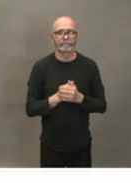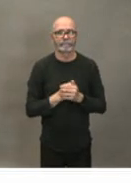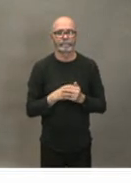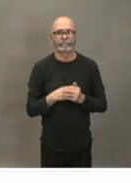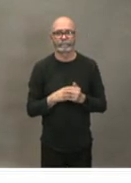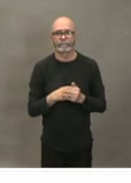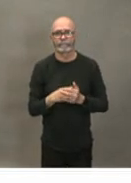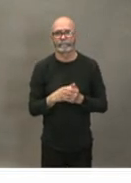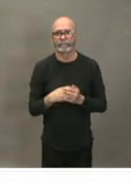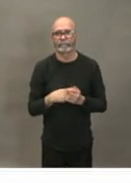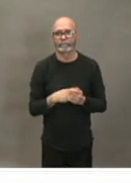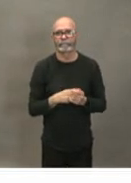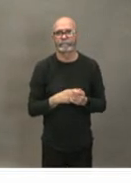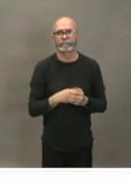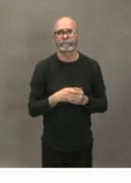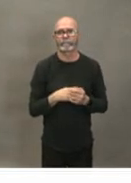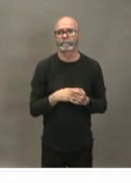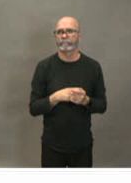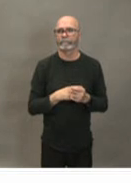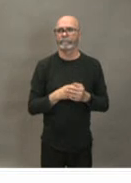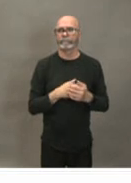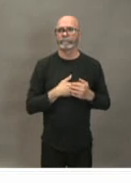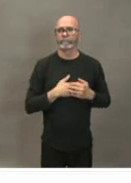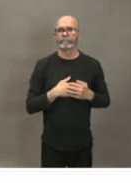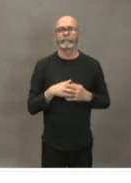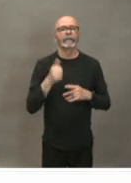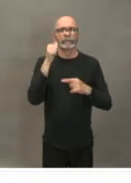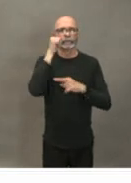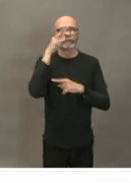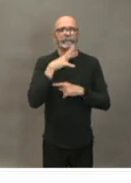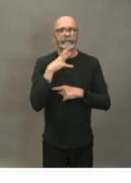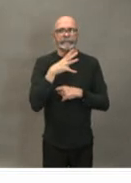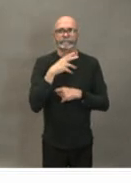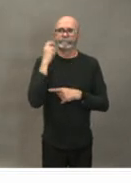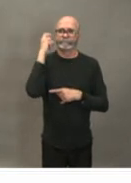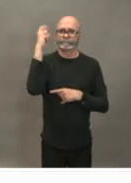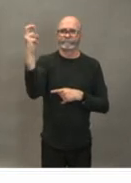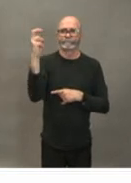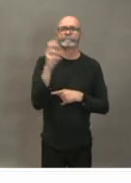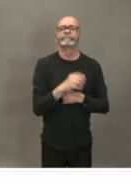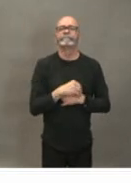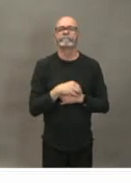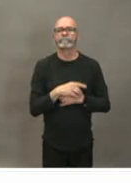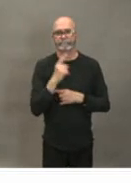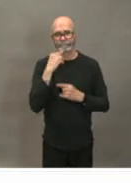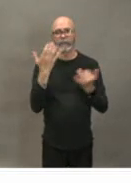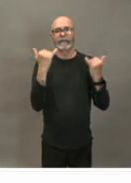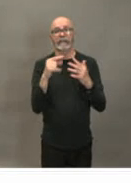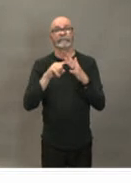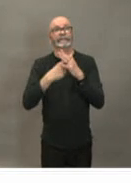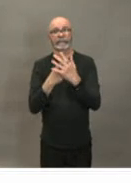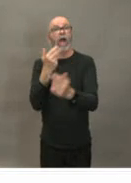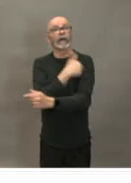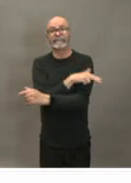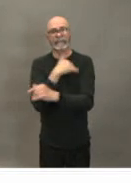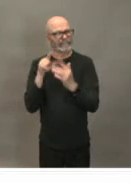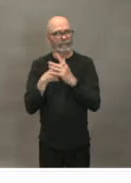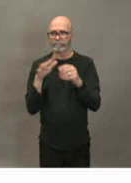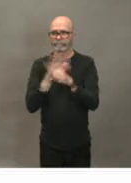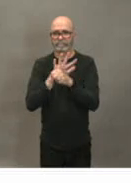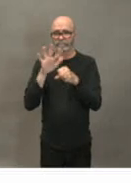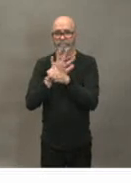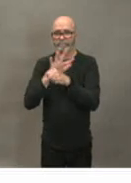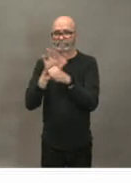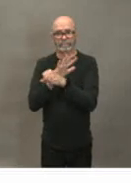so while a lot of hospitals are are overflown right now what is being done for them to be ready to